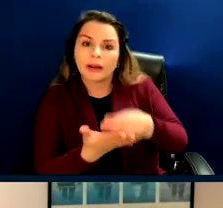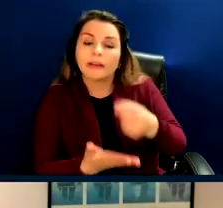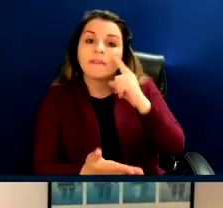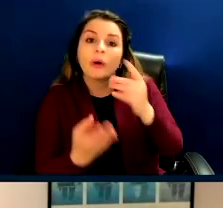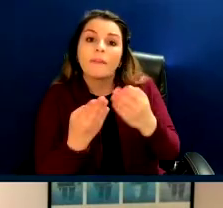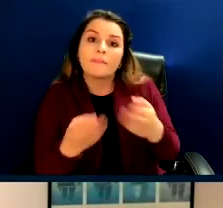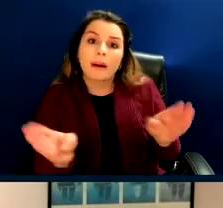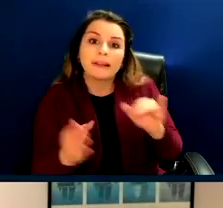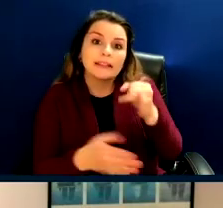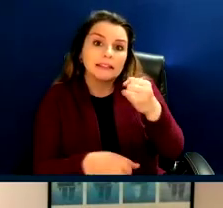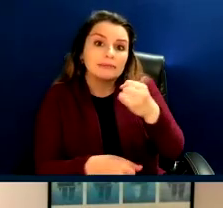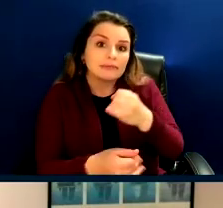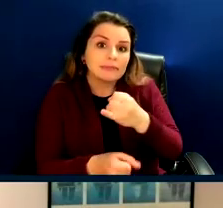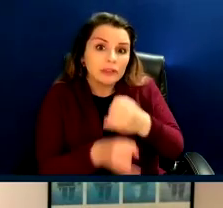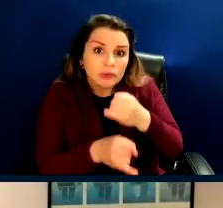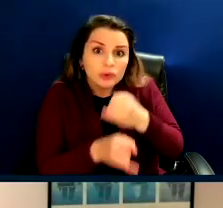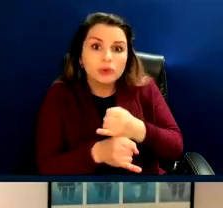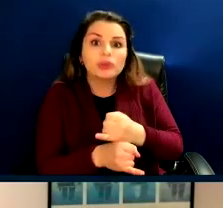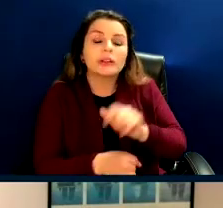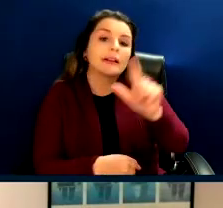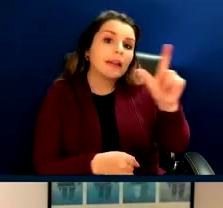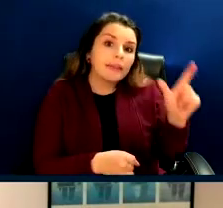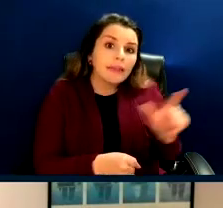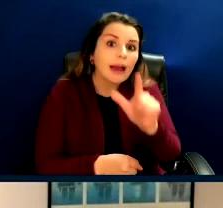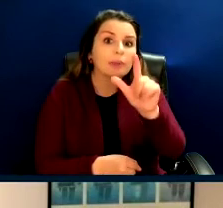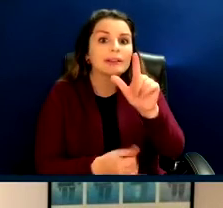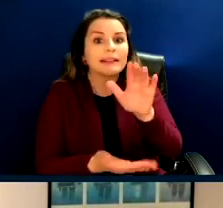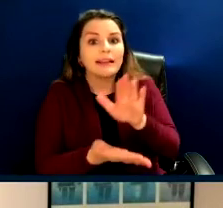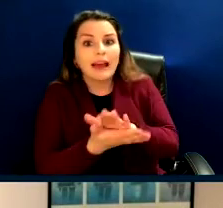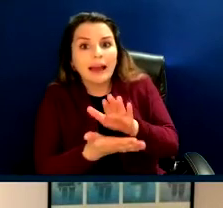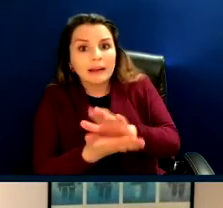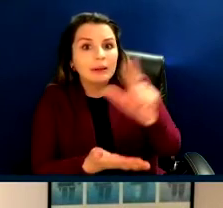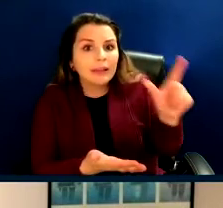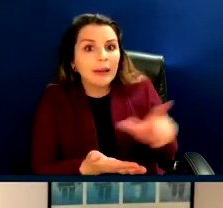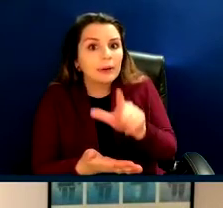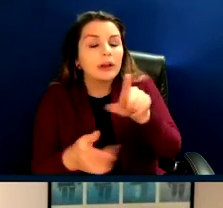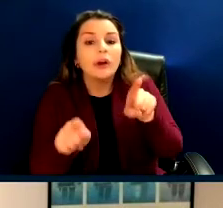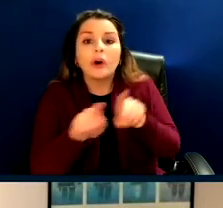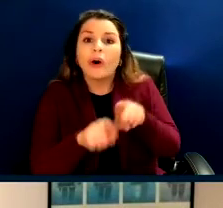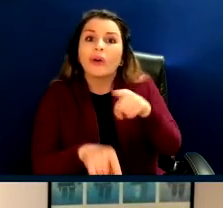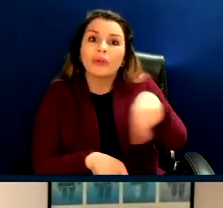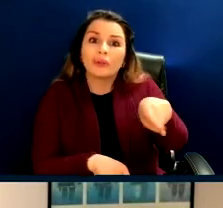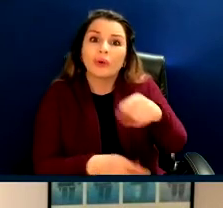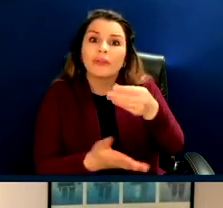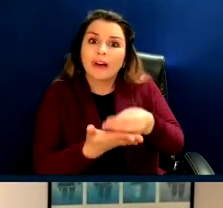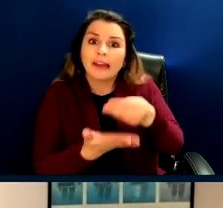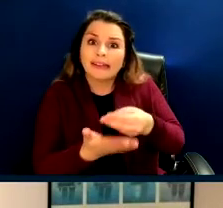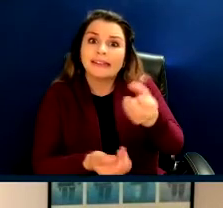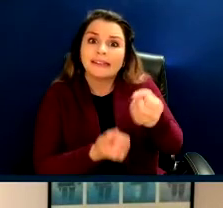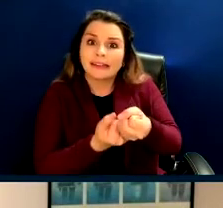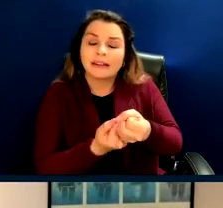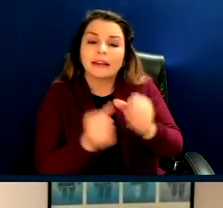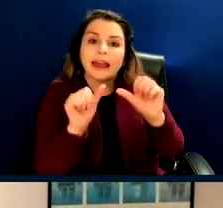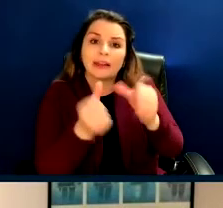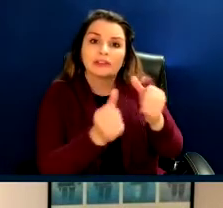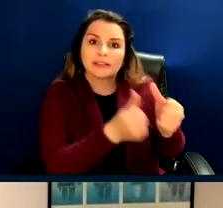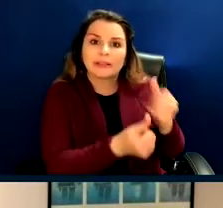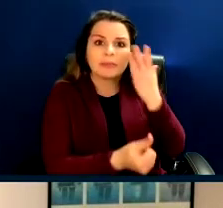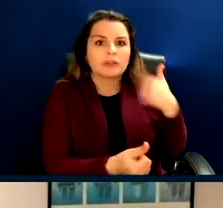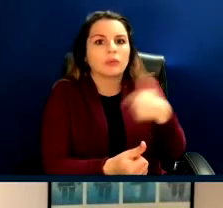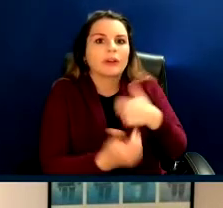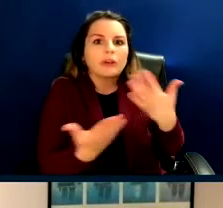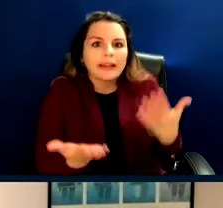libraries, in universities, in academic libraries, in the funding agencies, because we are on the front line of